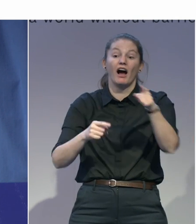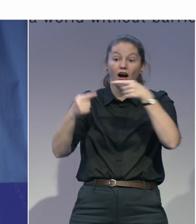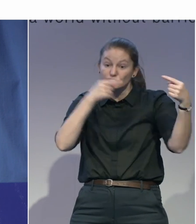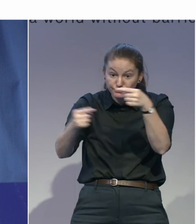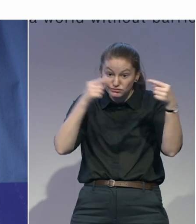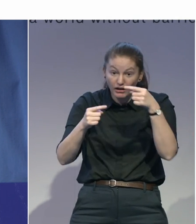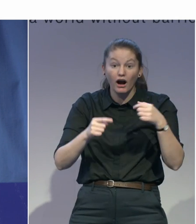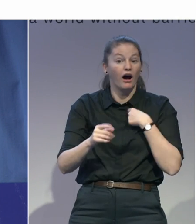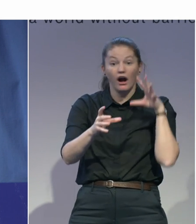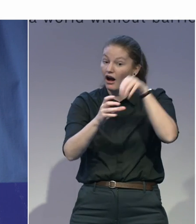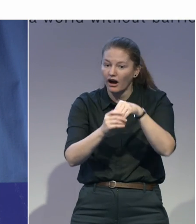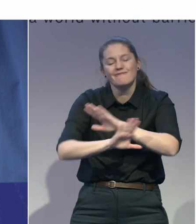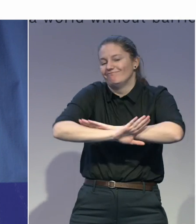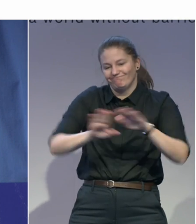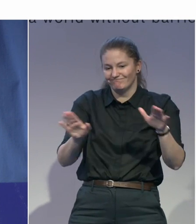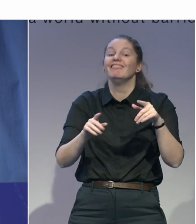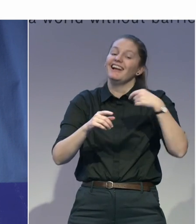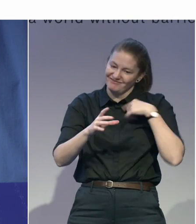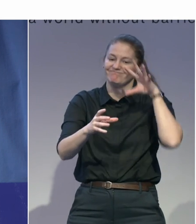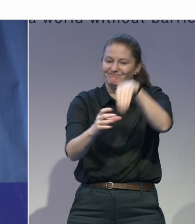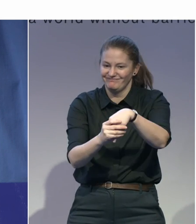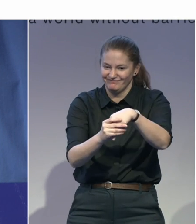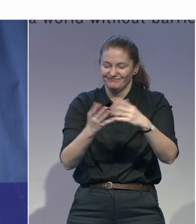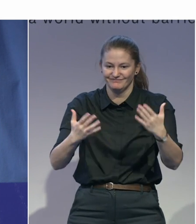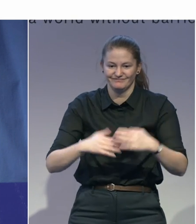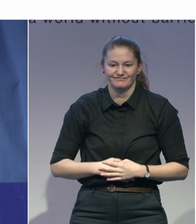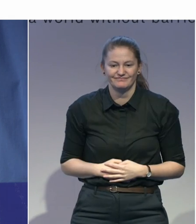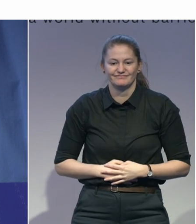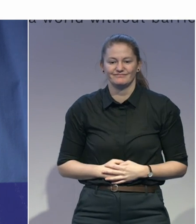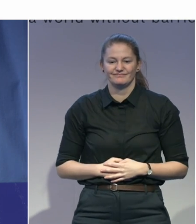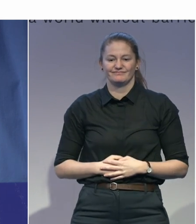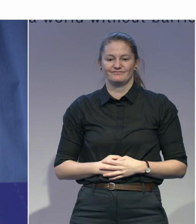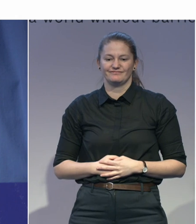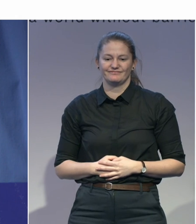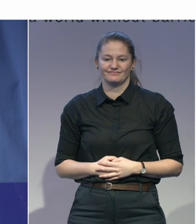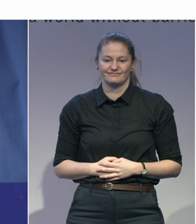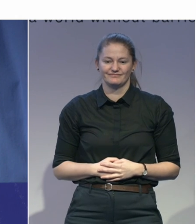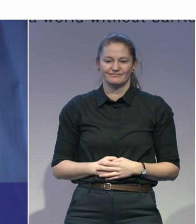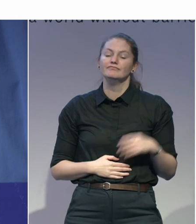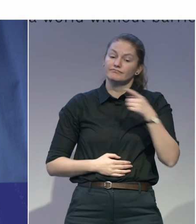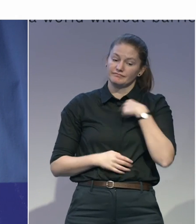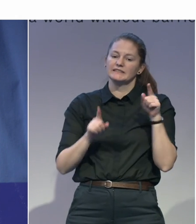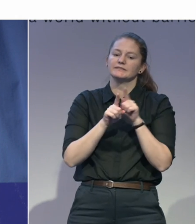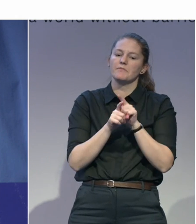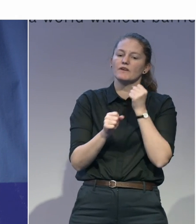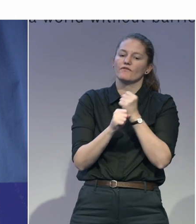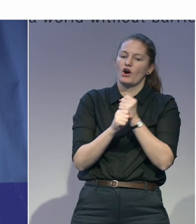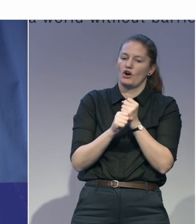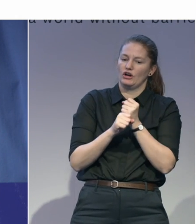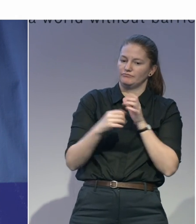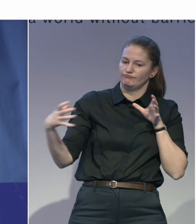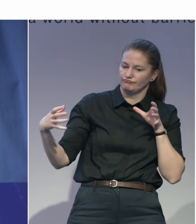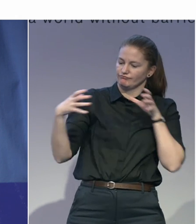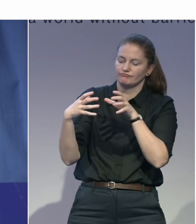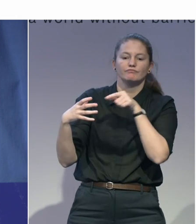us. We have worked with university-level trainers in Canada to